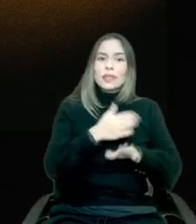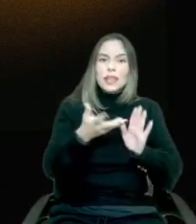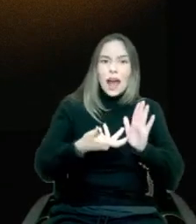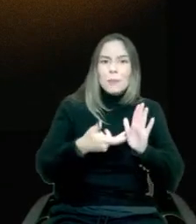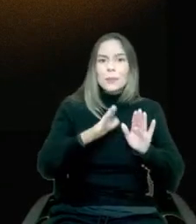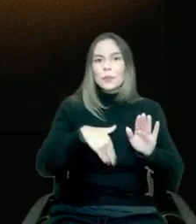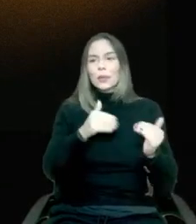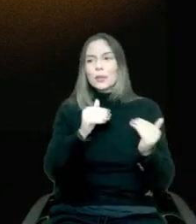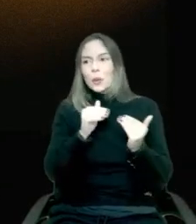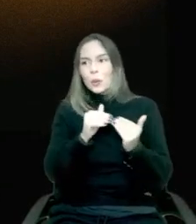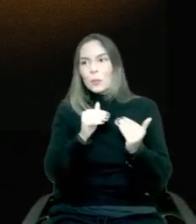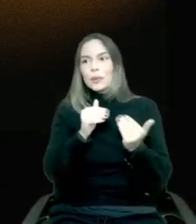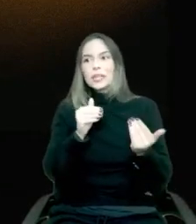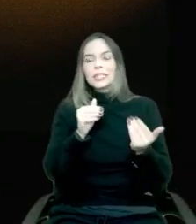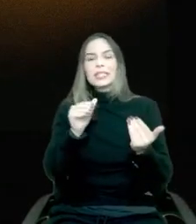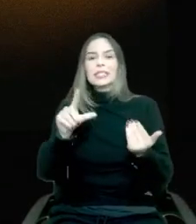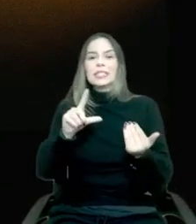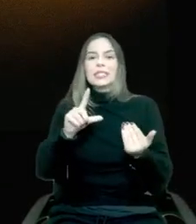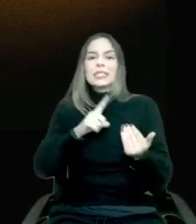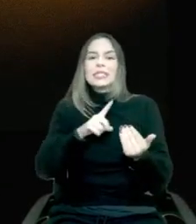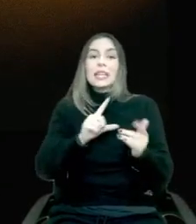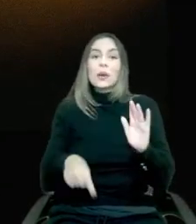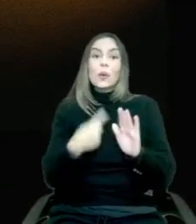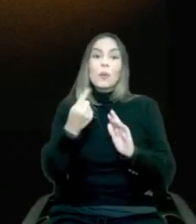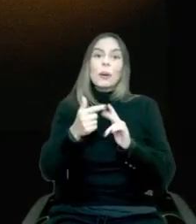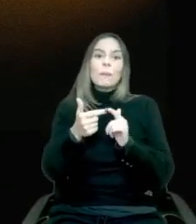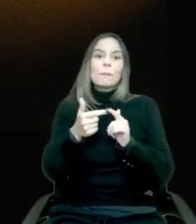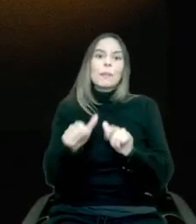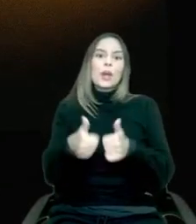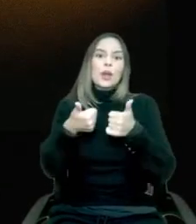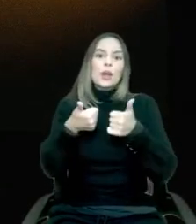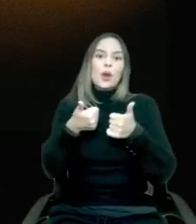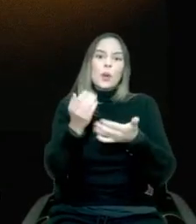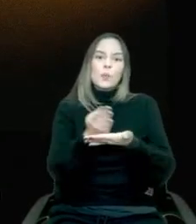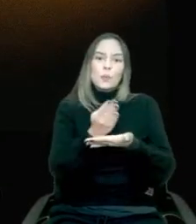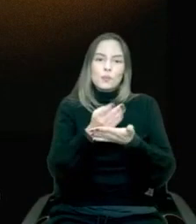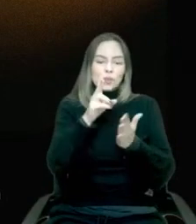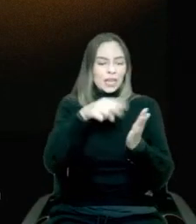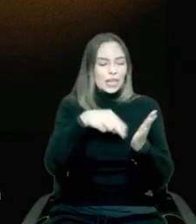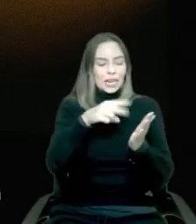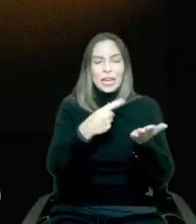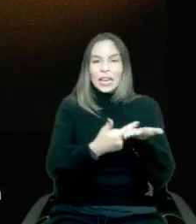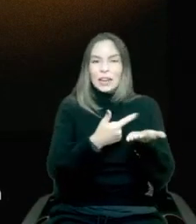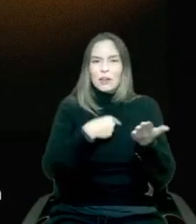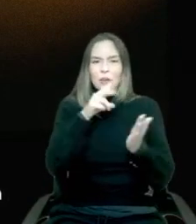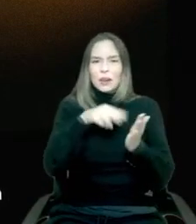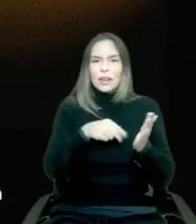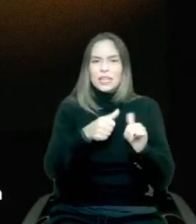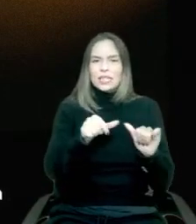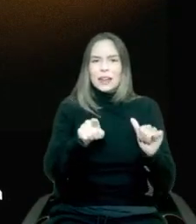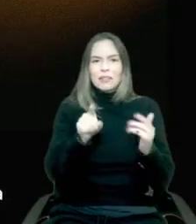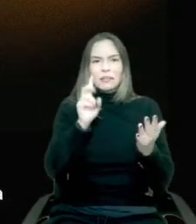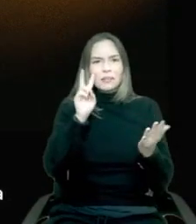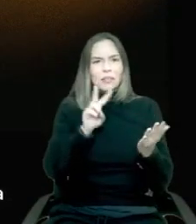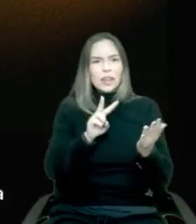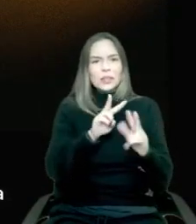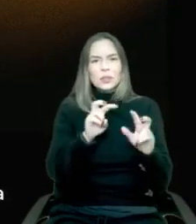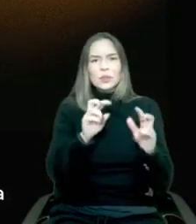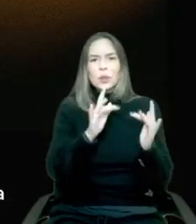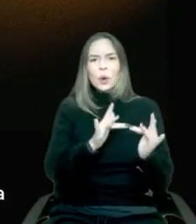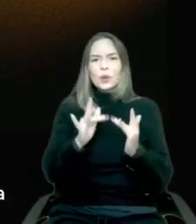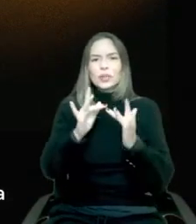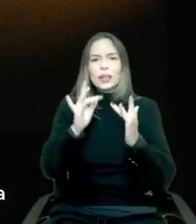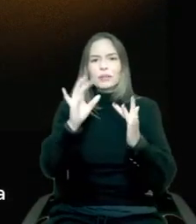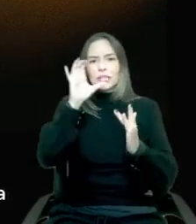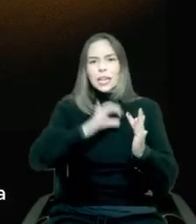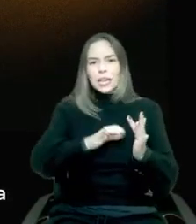best books I've read in the past year is Unreasonable Hospitality. And all the way talks about the context of the customer and placing the